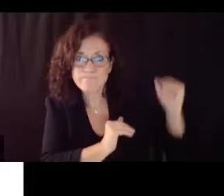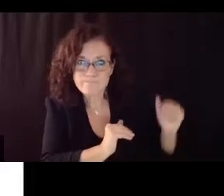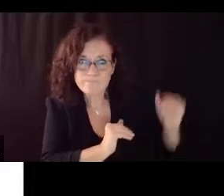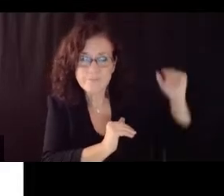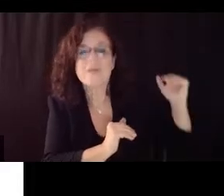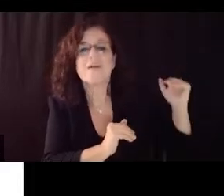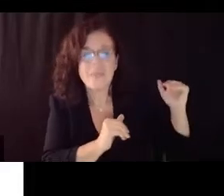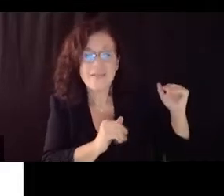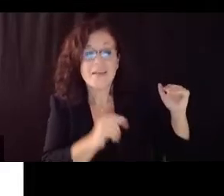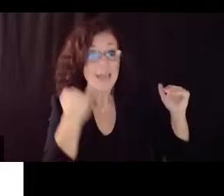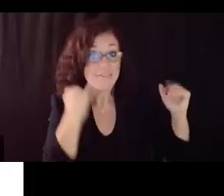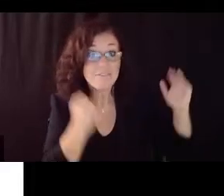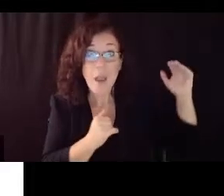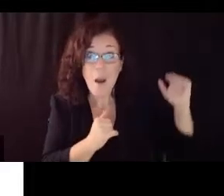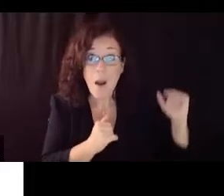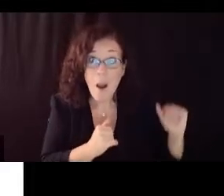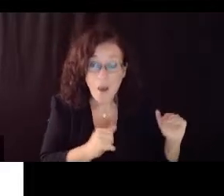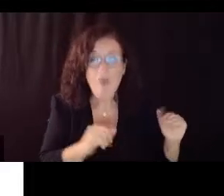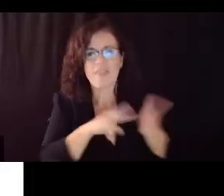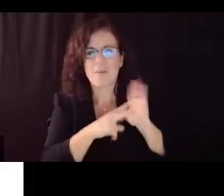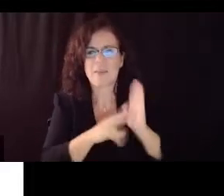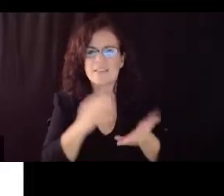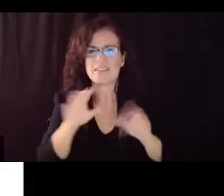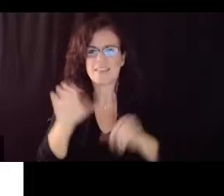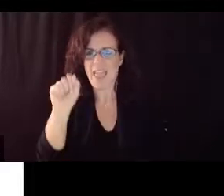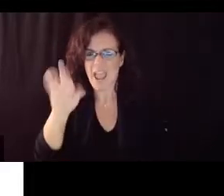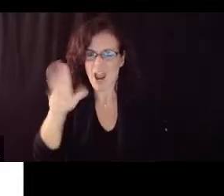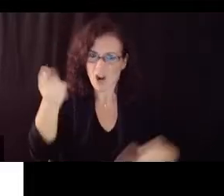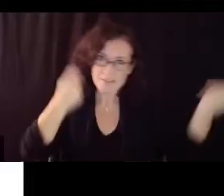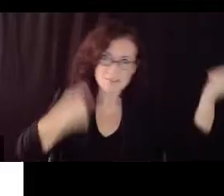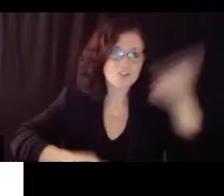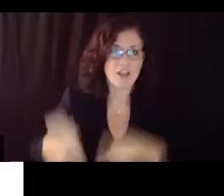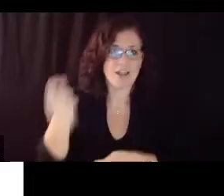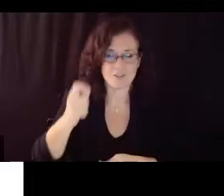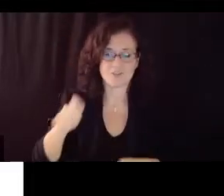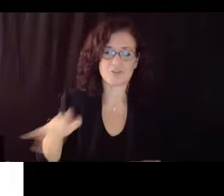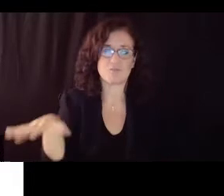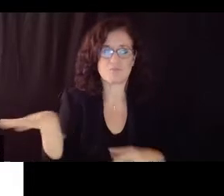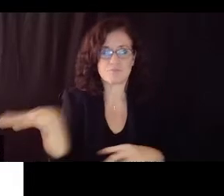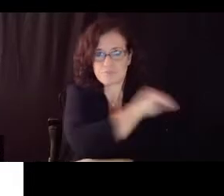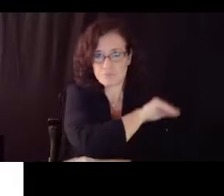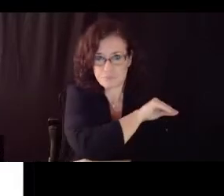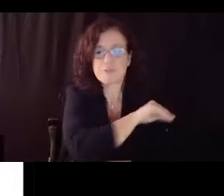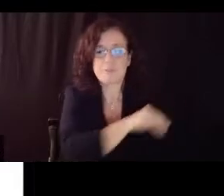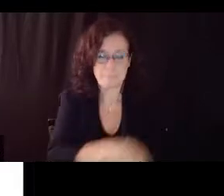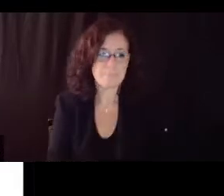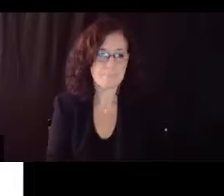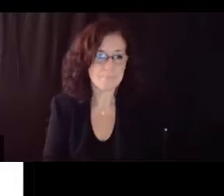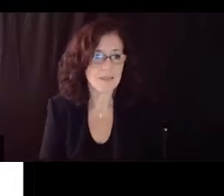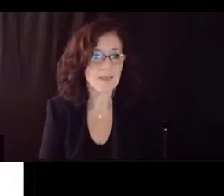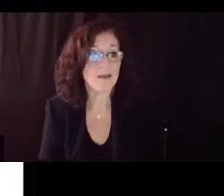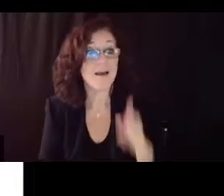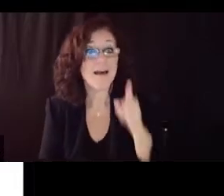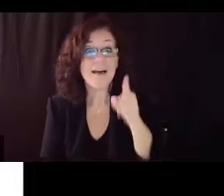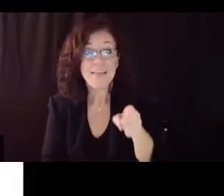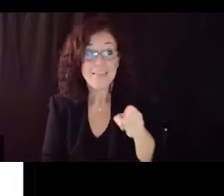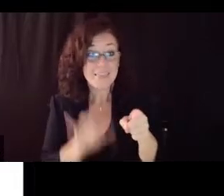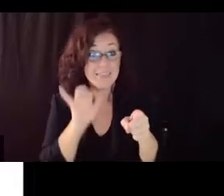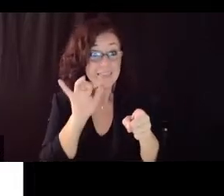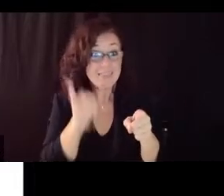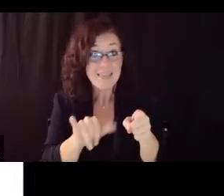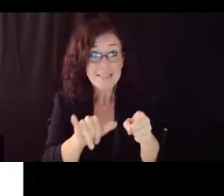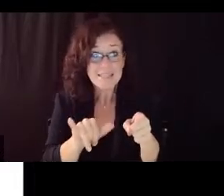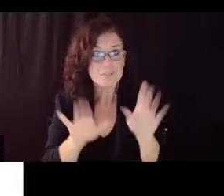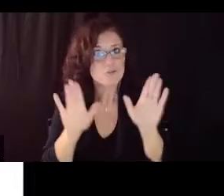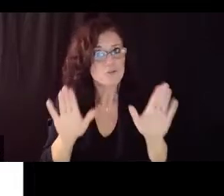in the room may go to the next slide so this is a sample room this happens to be a really good room because it has windows in